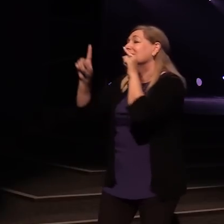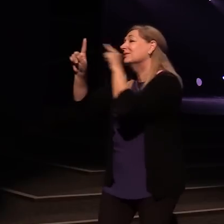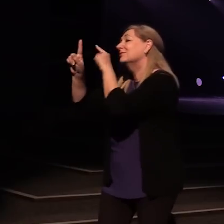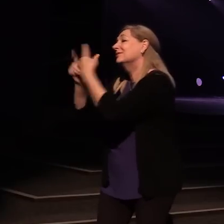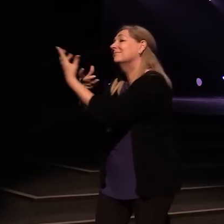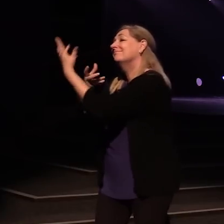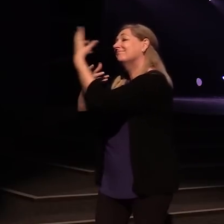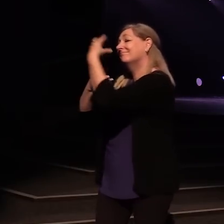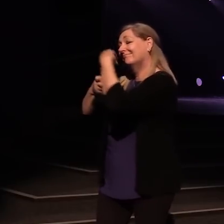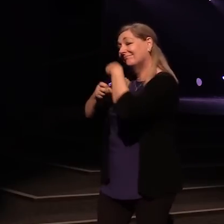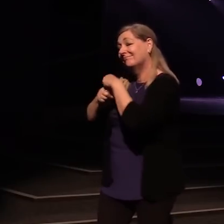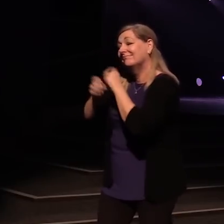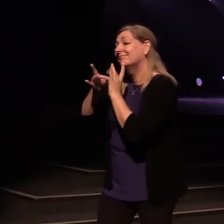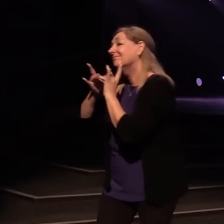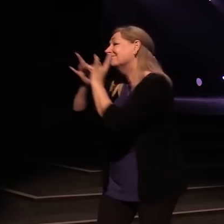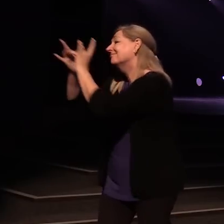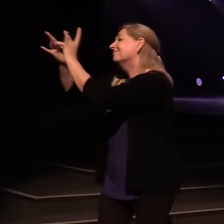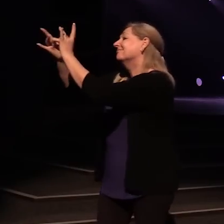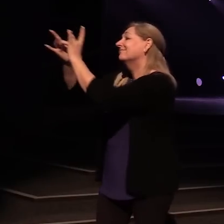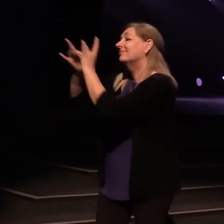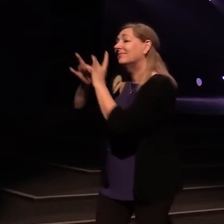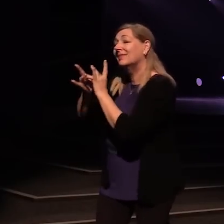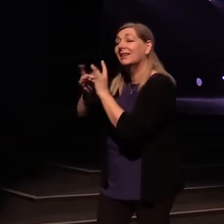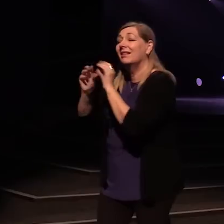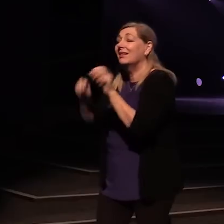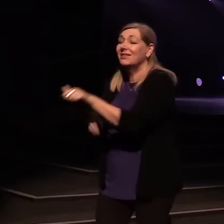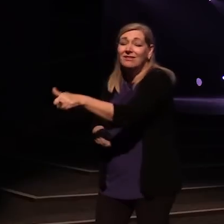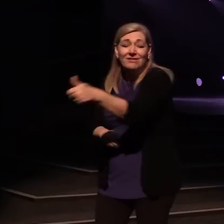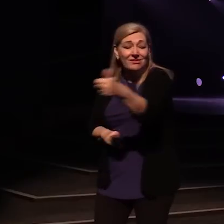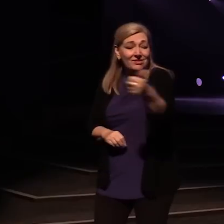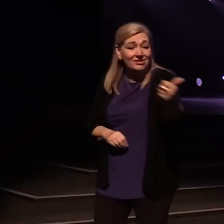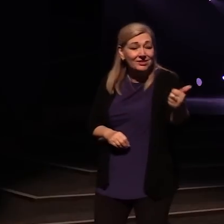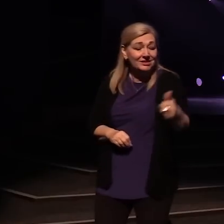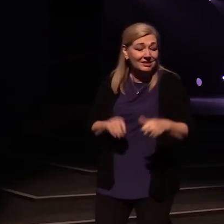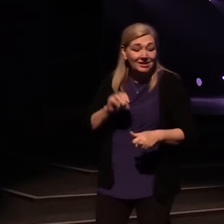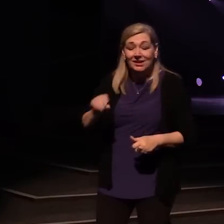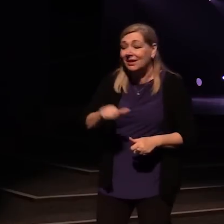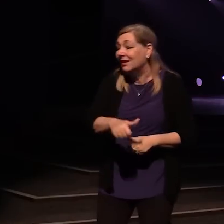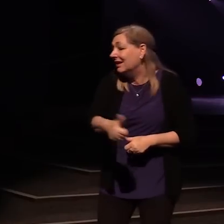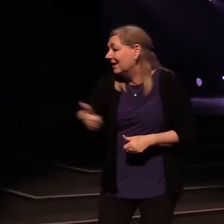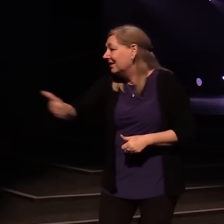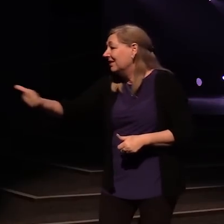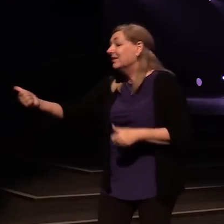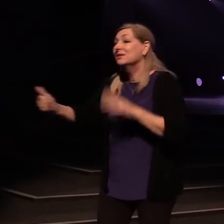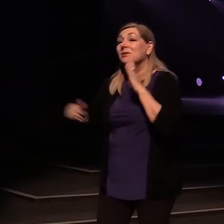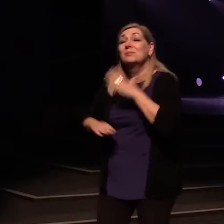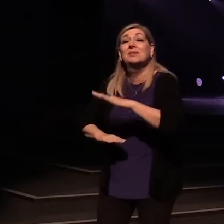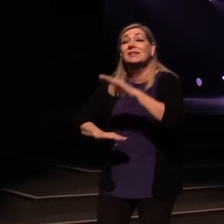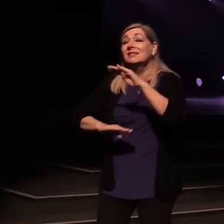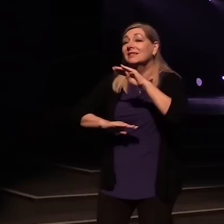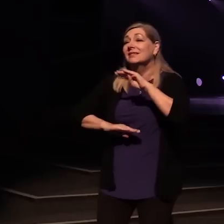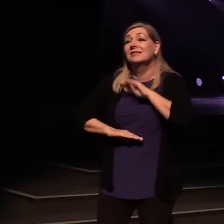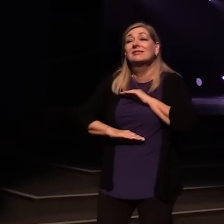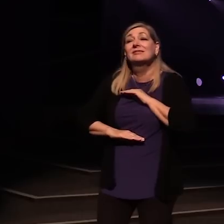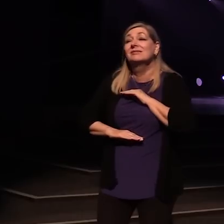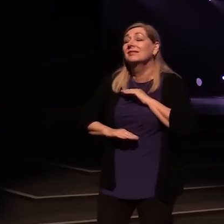want You and nothing else, oh, and nothing